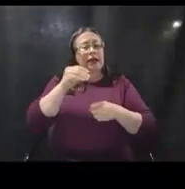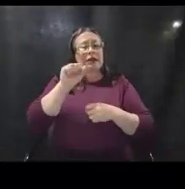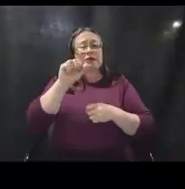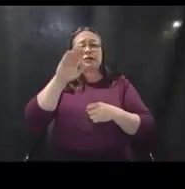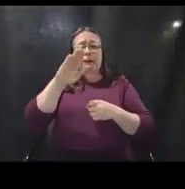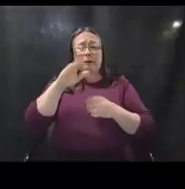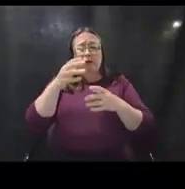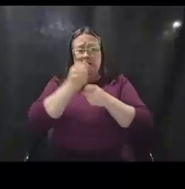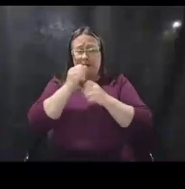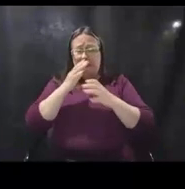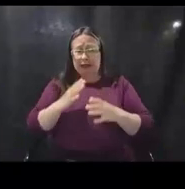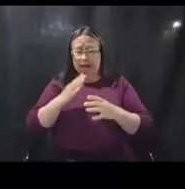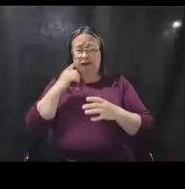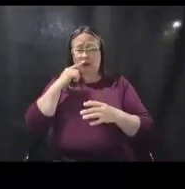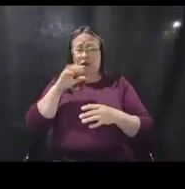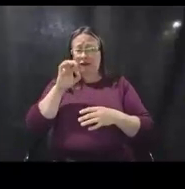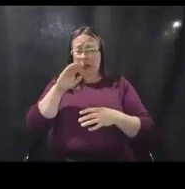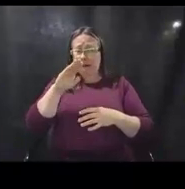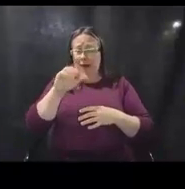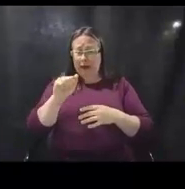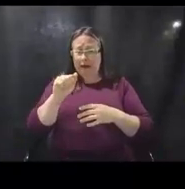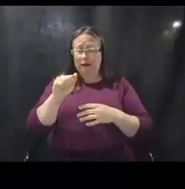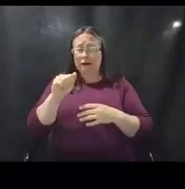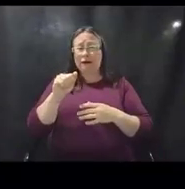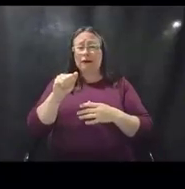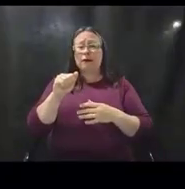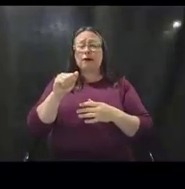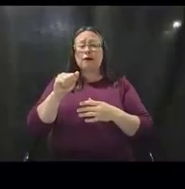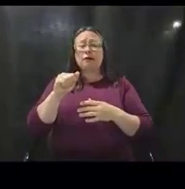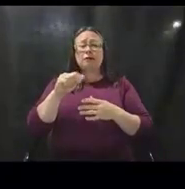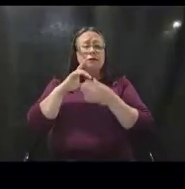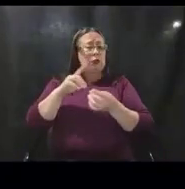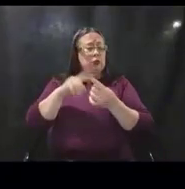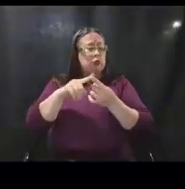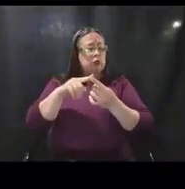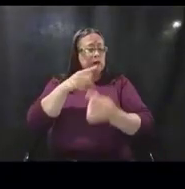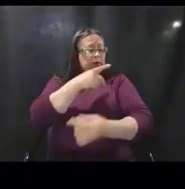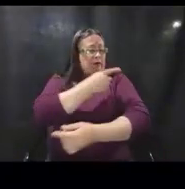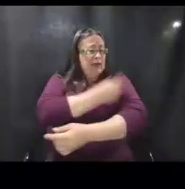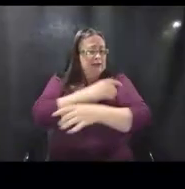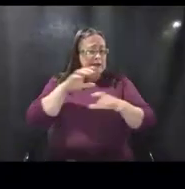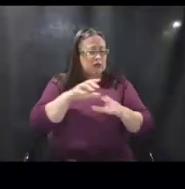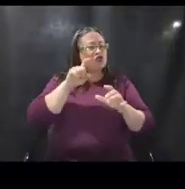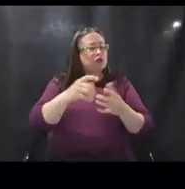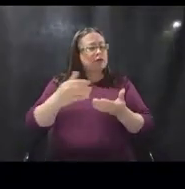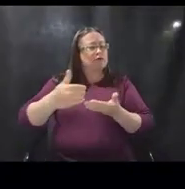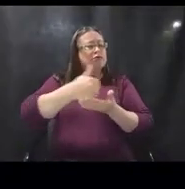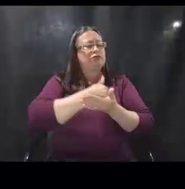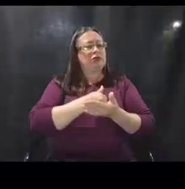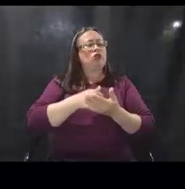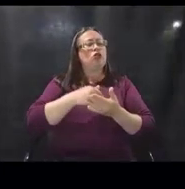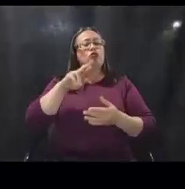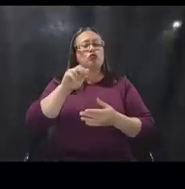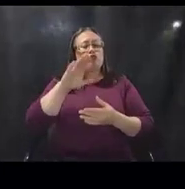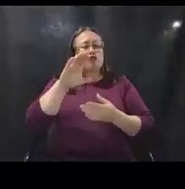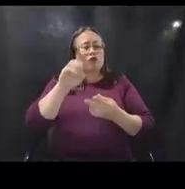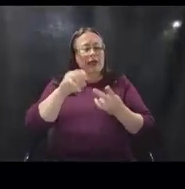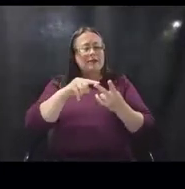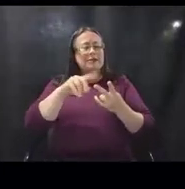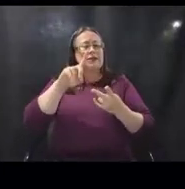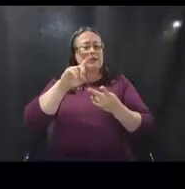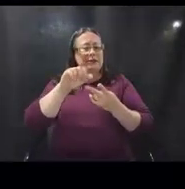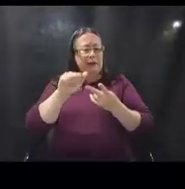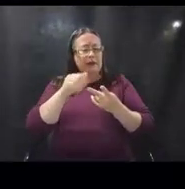FEMA assistance for vaccine-related activities shall collect data on race, ethnicity, and disability status.